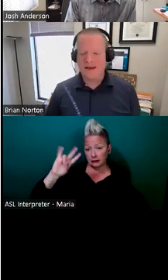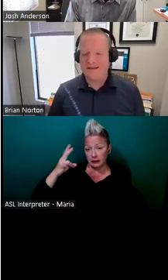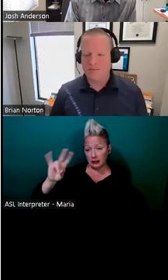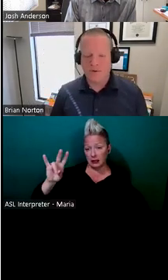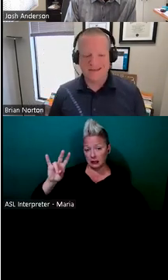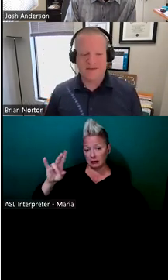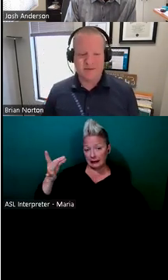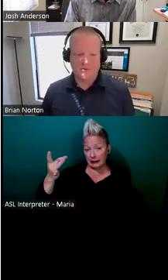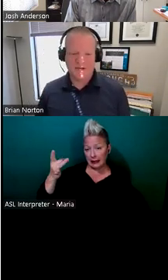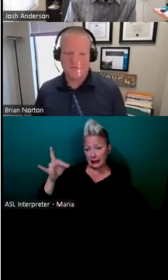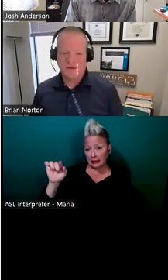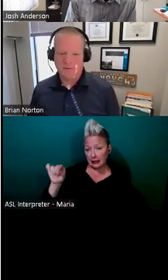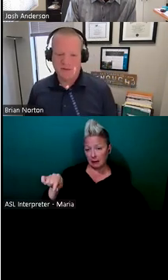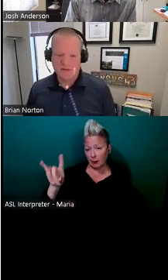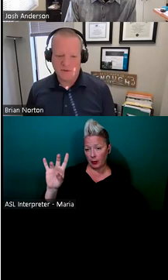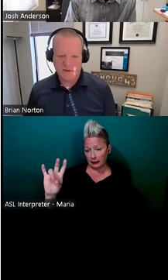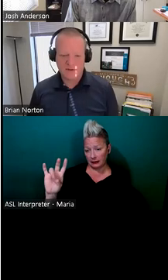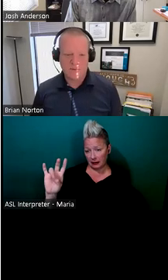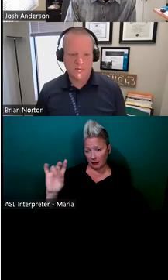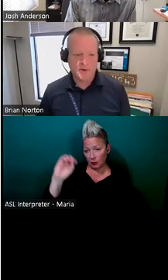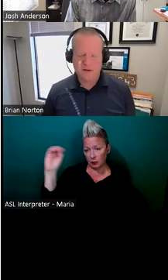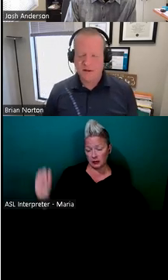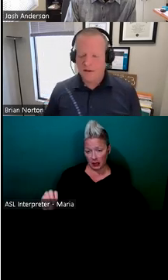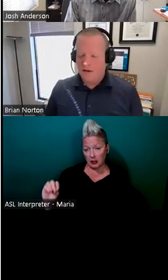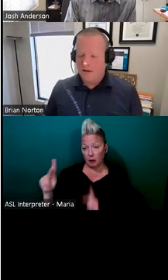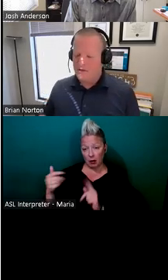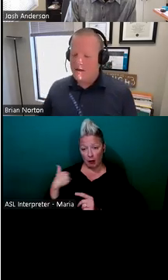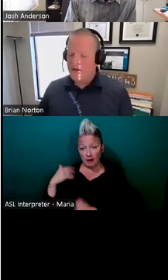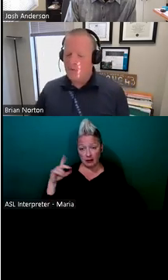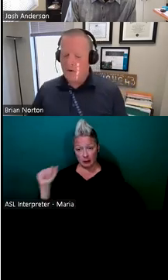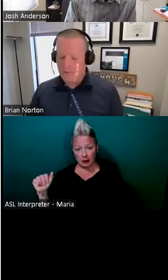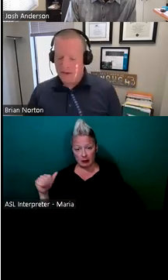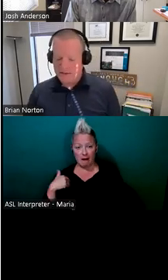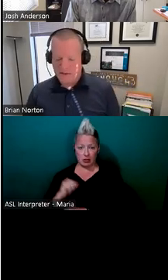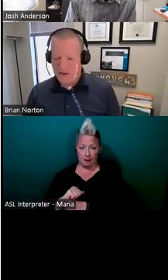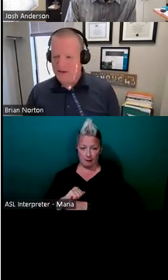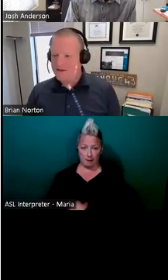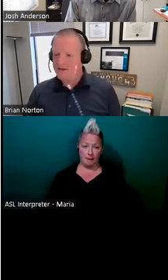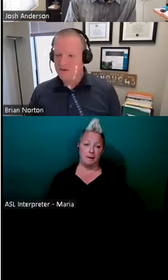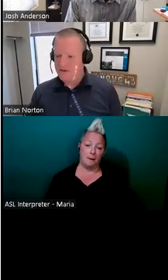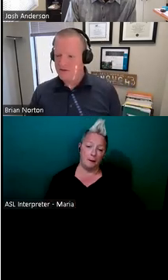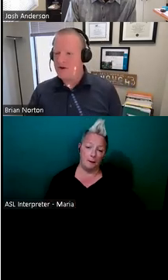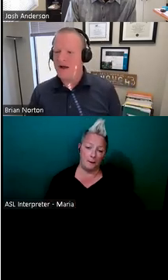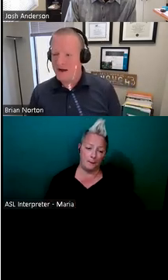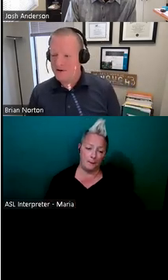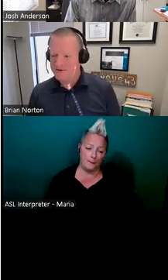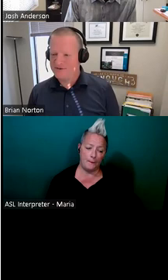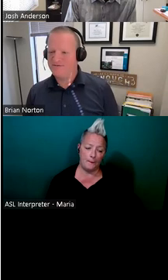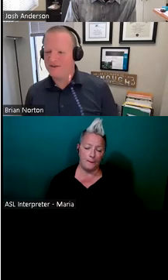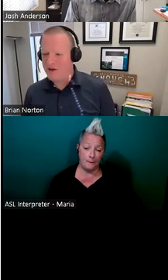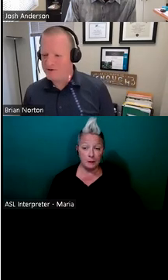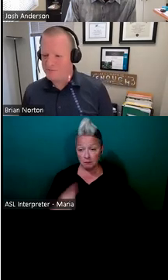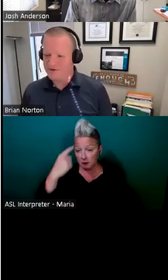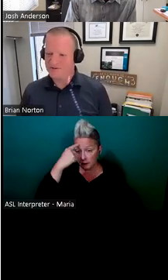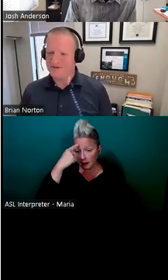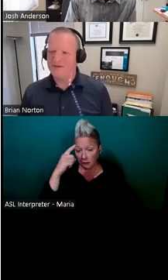it's about 18.7% of people with disabilities are employed. And if you think about the workplace, and we can attest to it, as we try to hire assistive